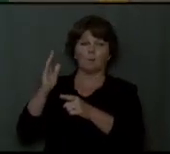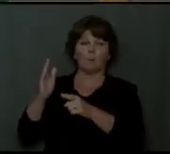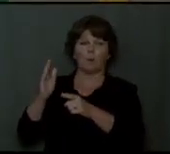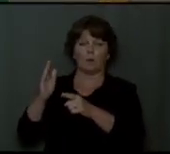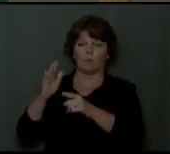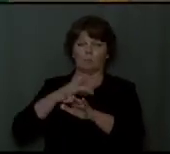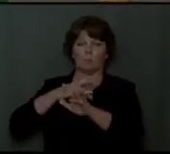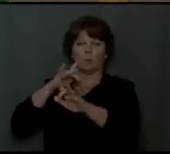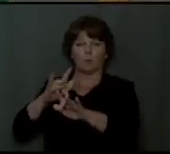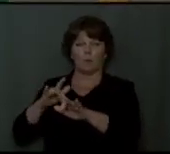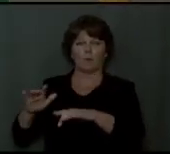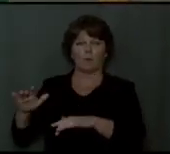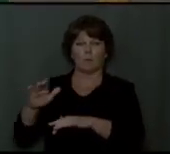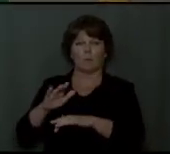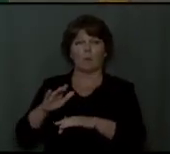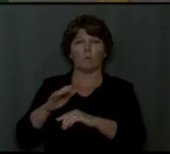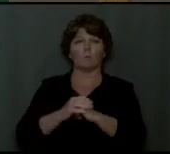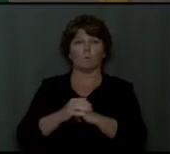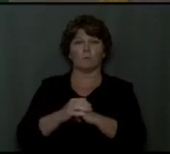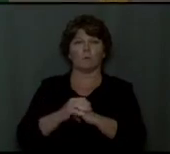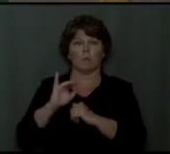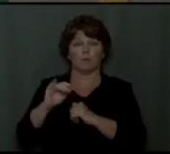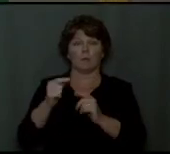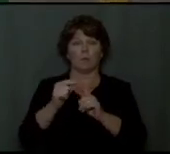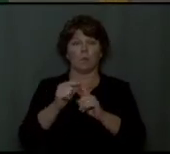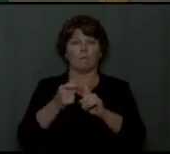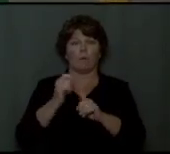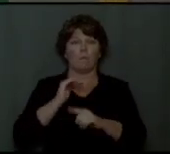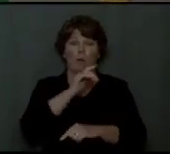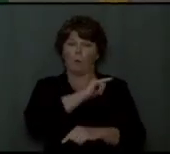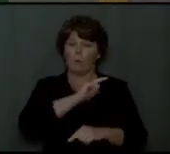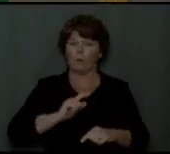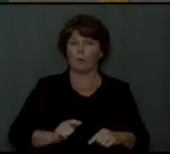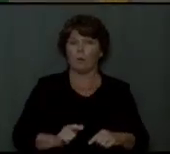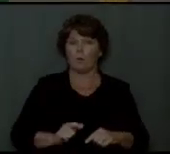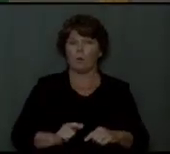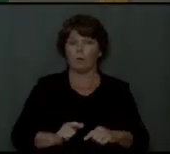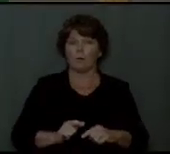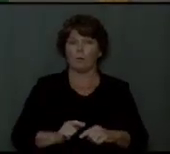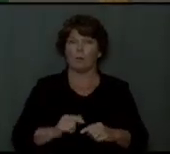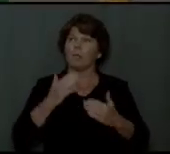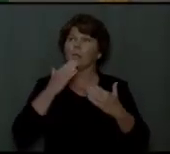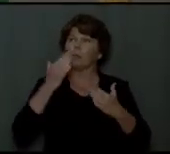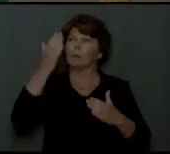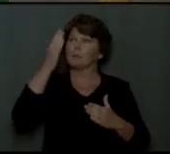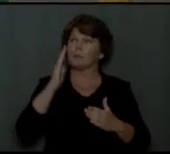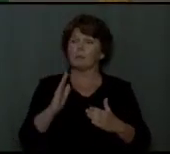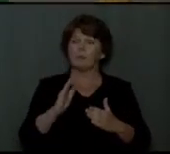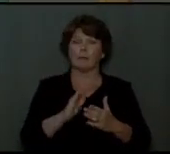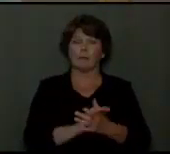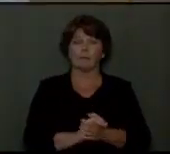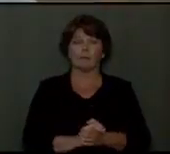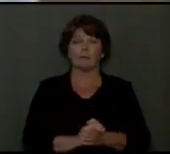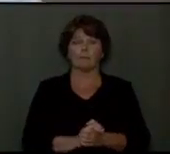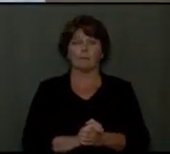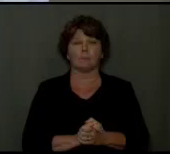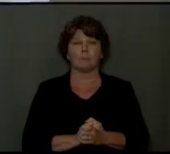of Joseph. This is the word of the Lord. Thanks be to God.